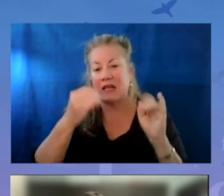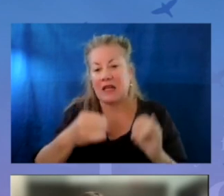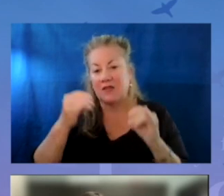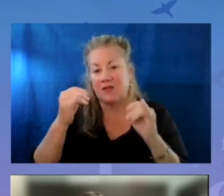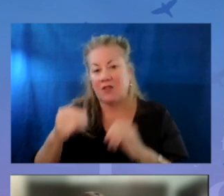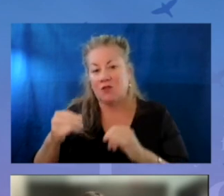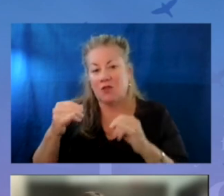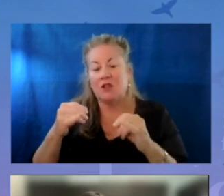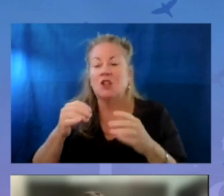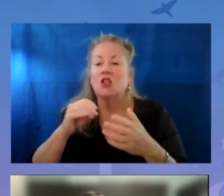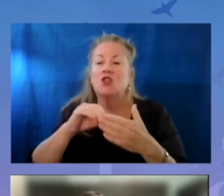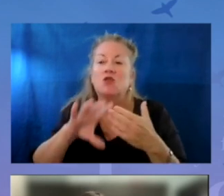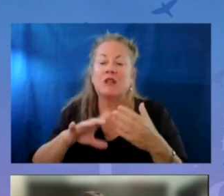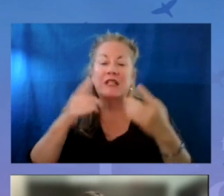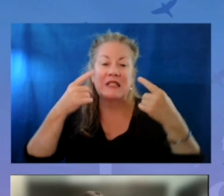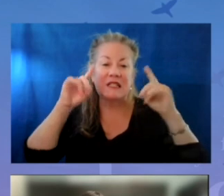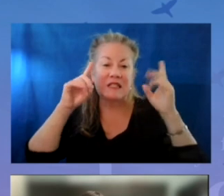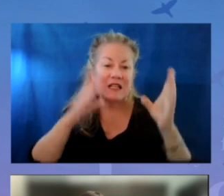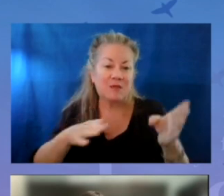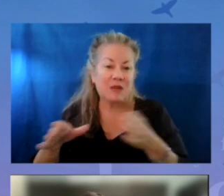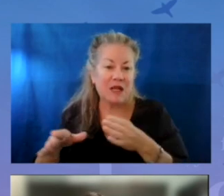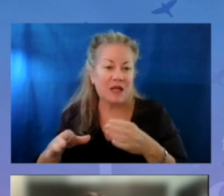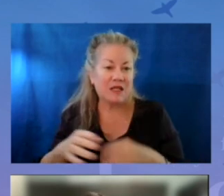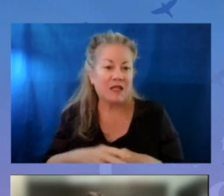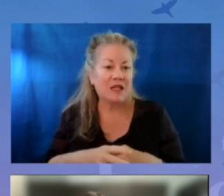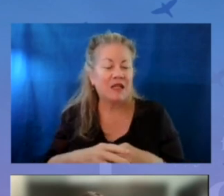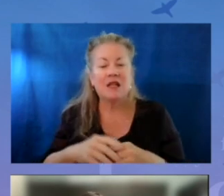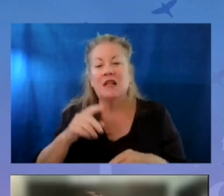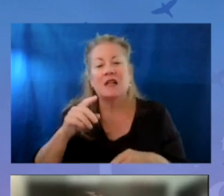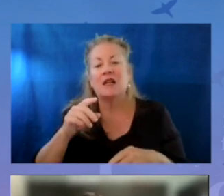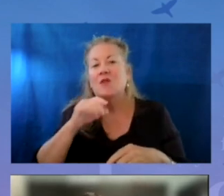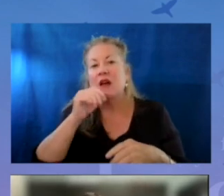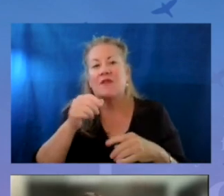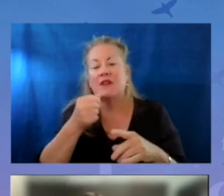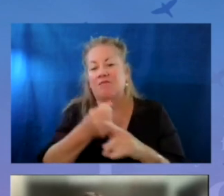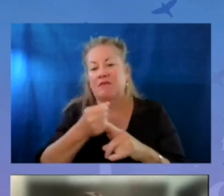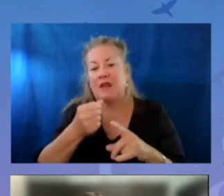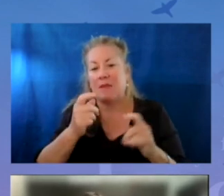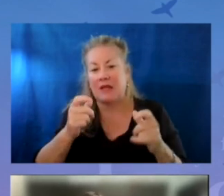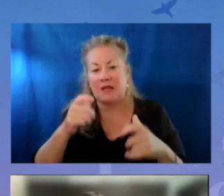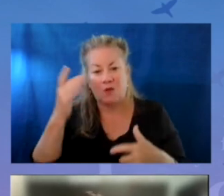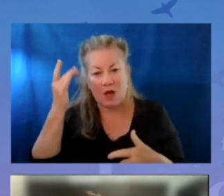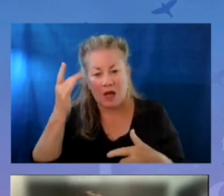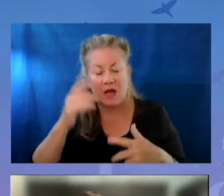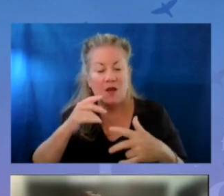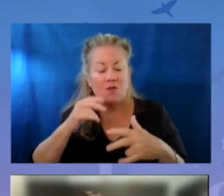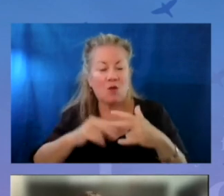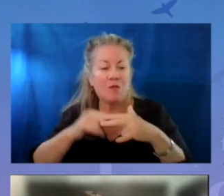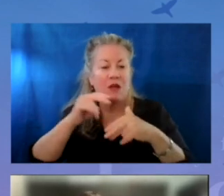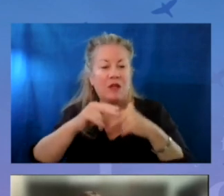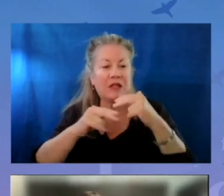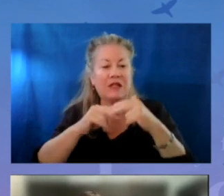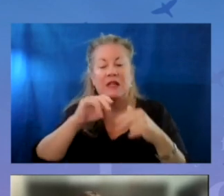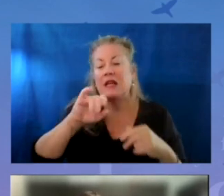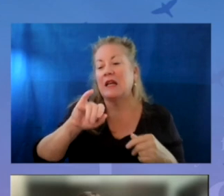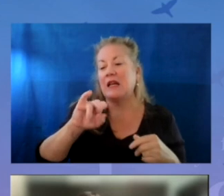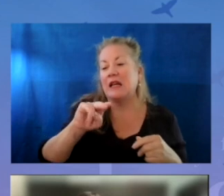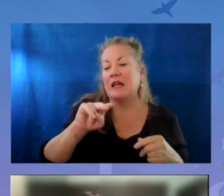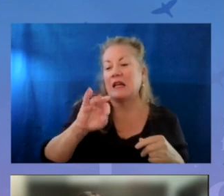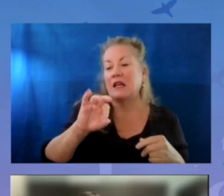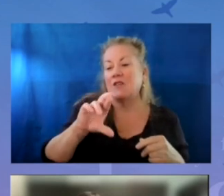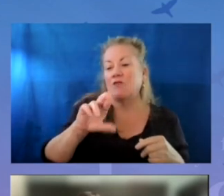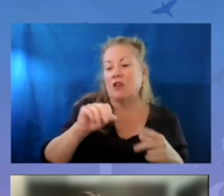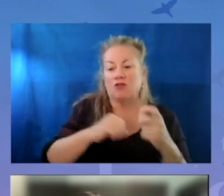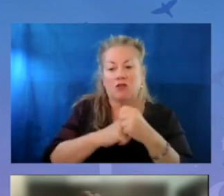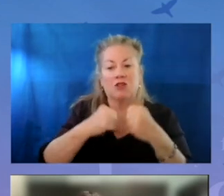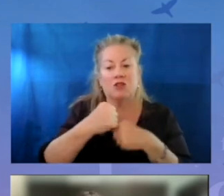individualized student success plan. The reason we haven't gone immediately to success plans is we're building the infrastructure to make sure